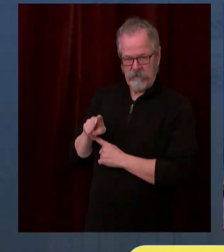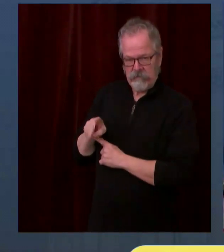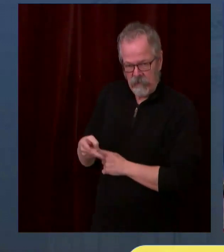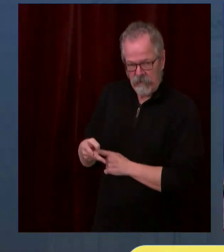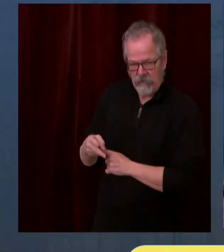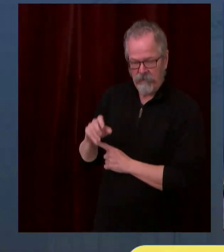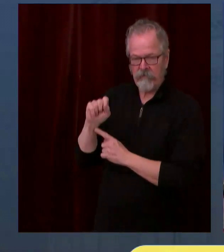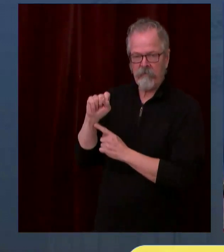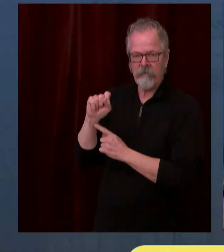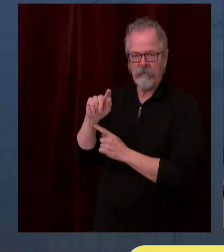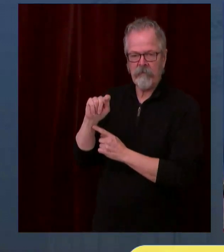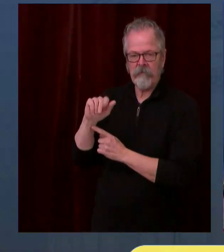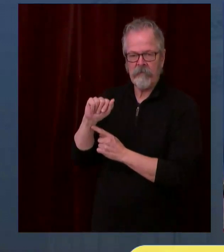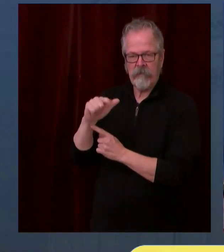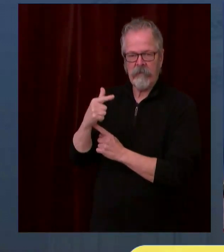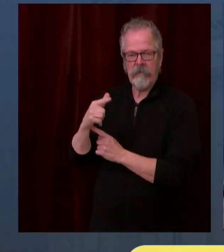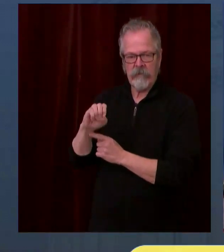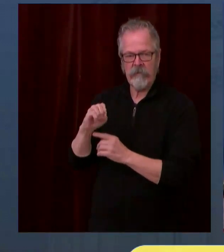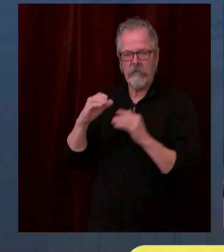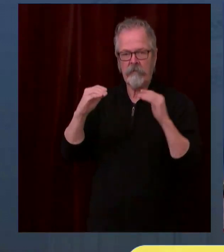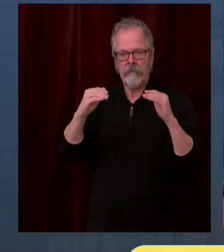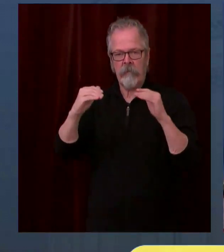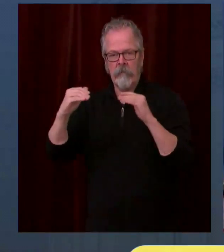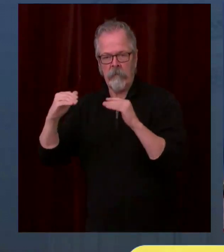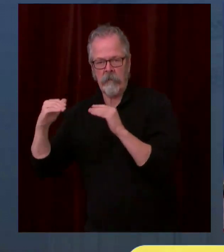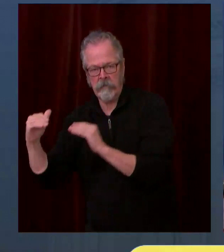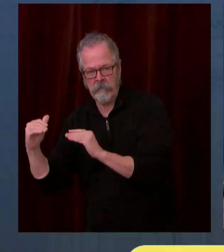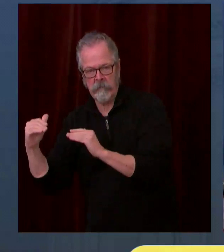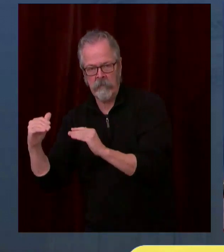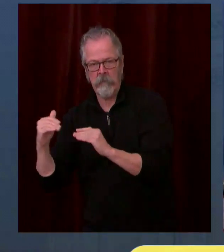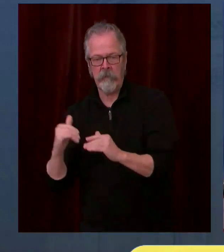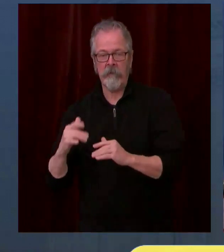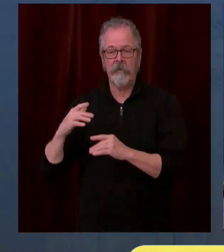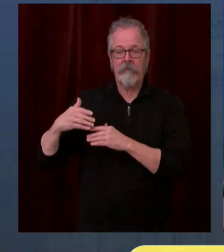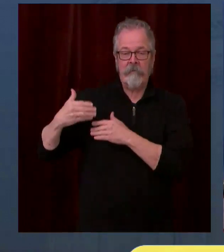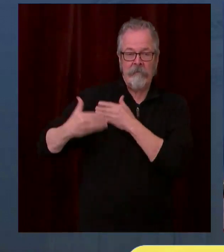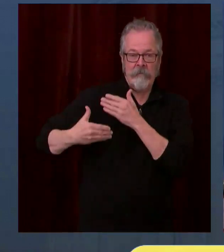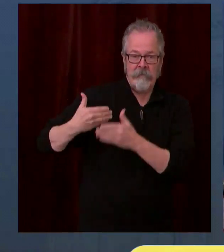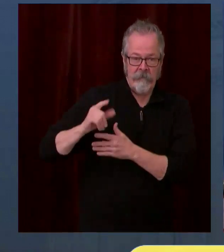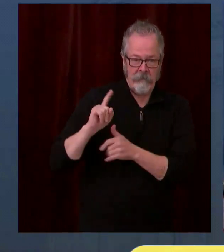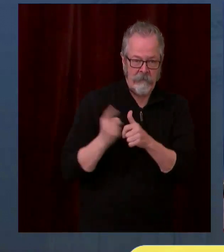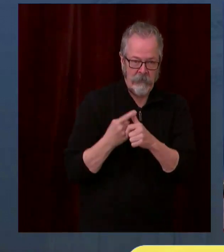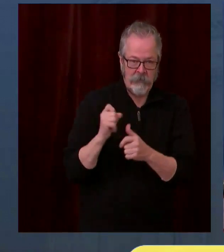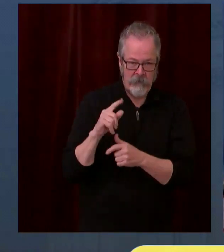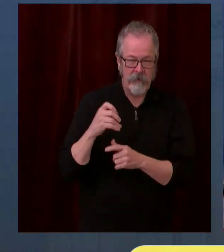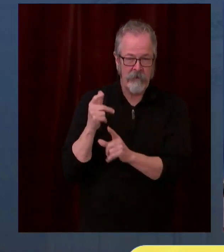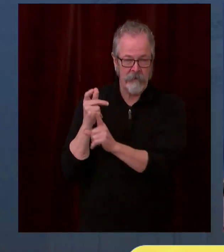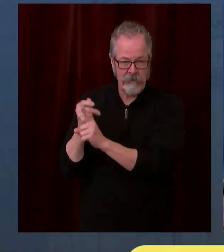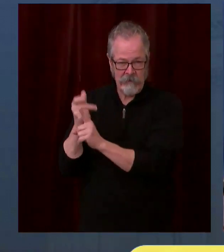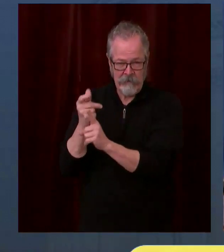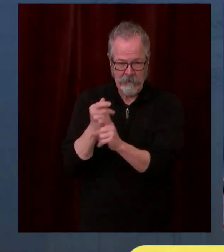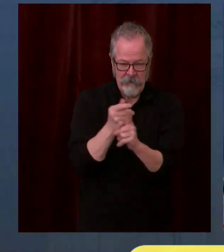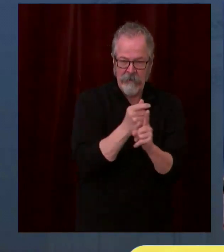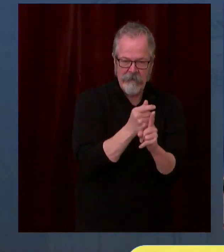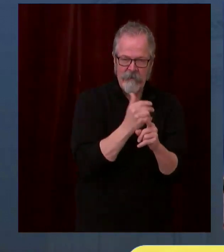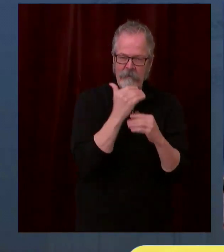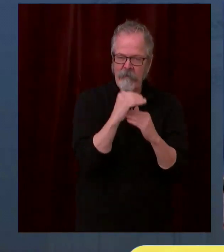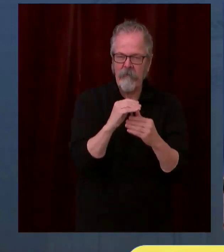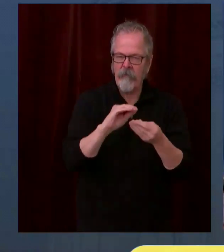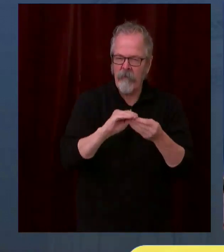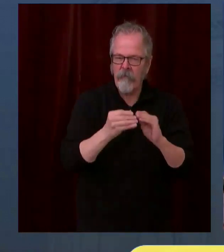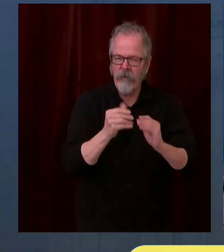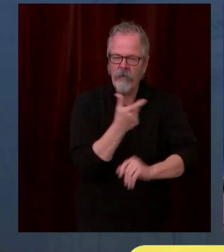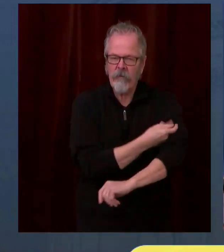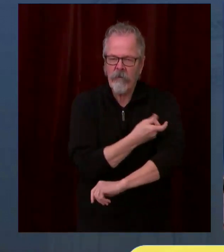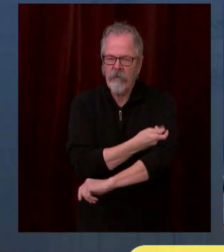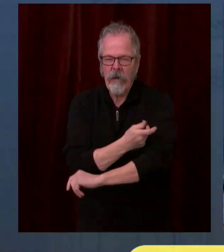moving from a limited number of Washingtonians to a rather broad scale where max vaccinations are now possible, called